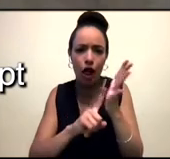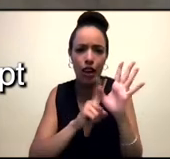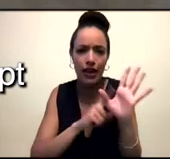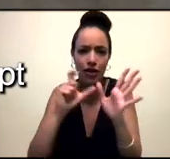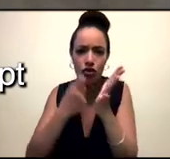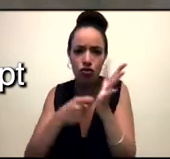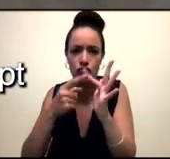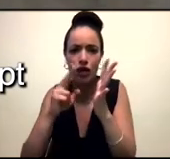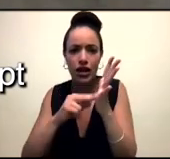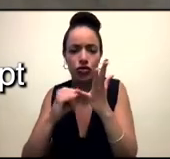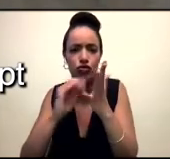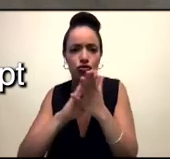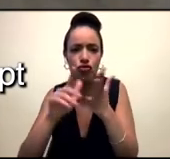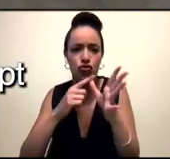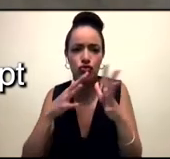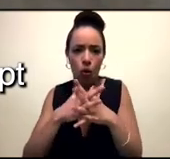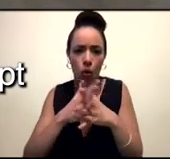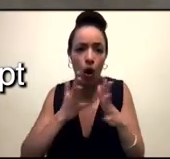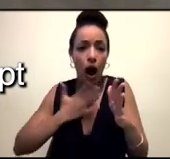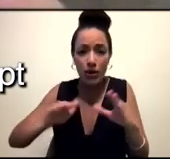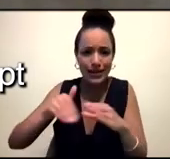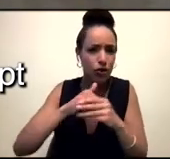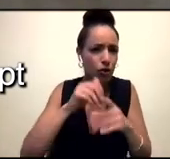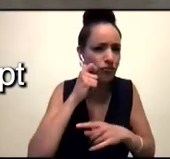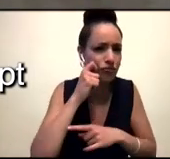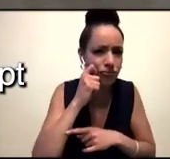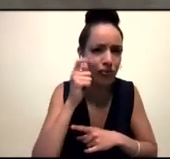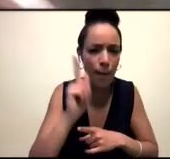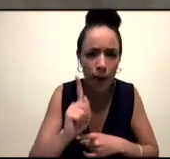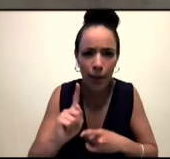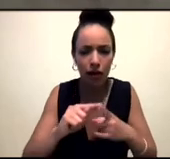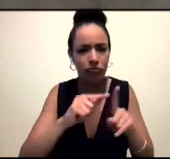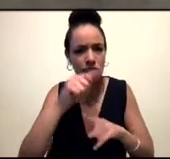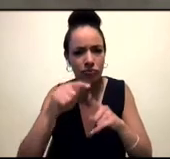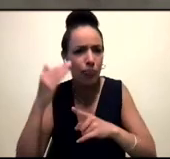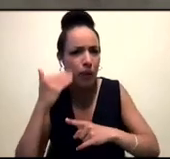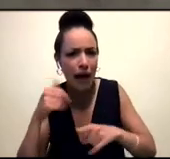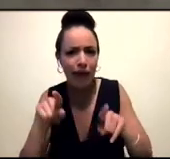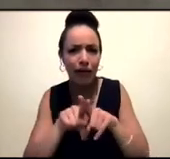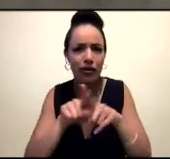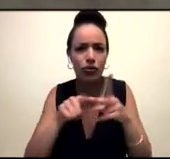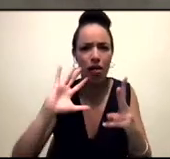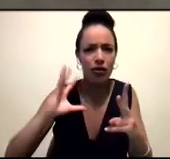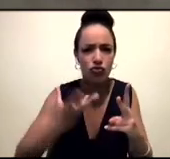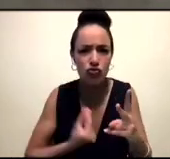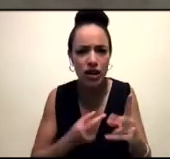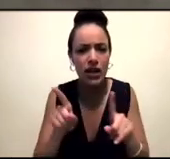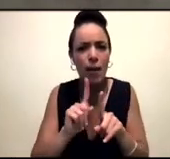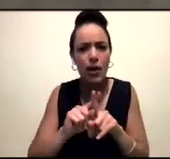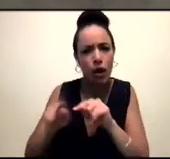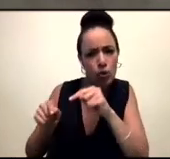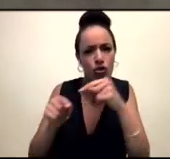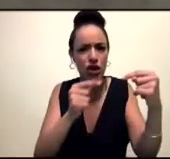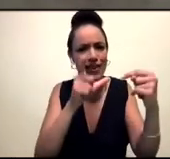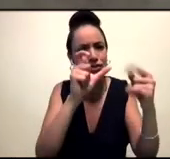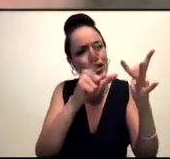with trans folks, with, you know, folks who disrupt the cis hetero patriarchy in complex and interesting ways. And there's so many